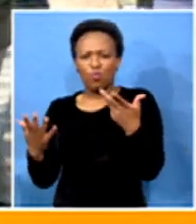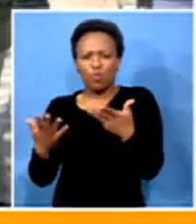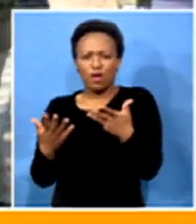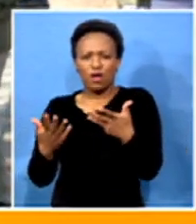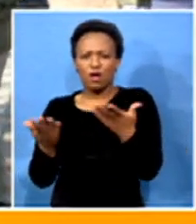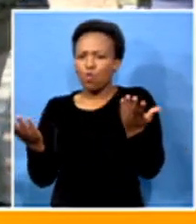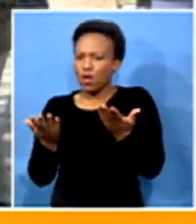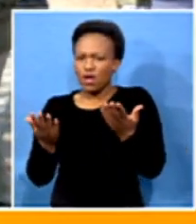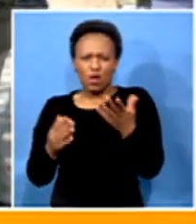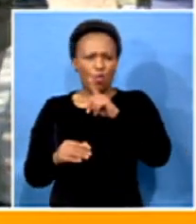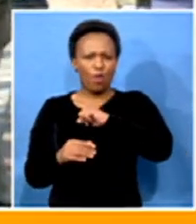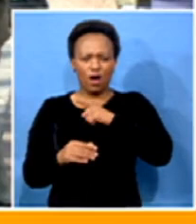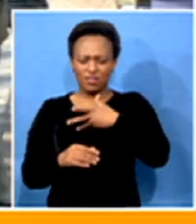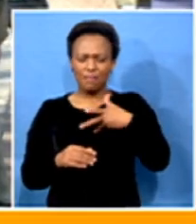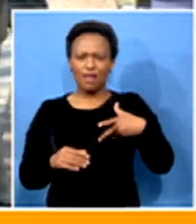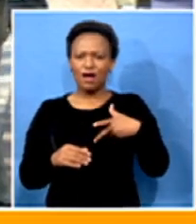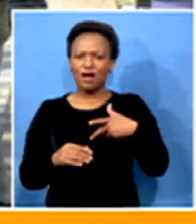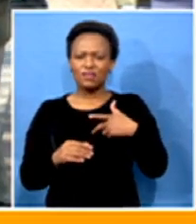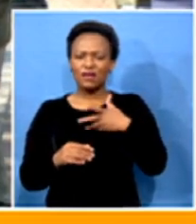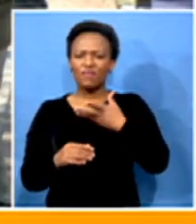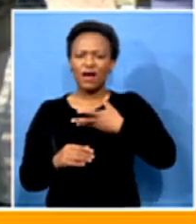are you and why are those parents picketing?